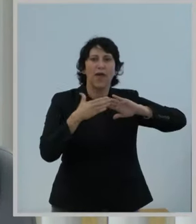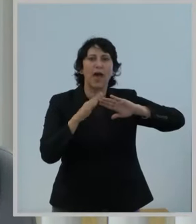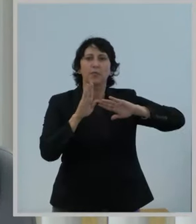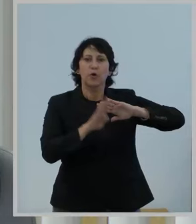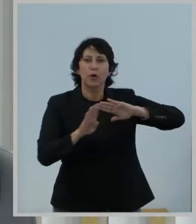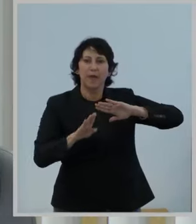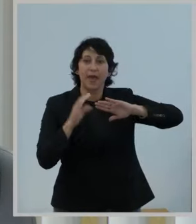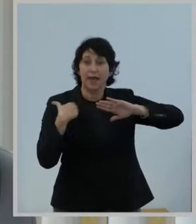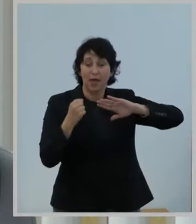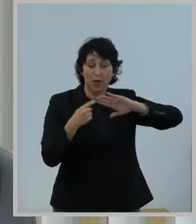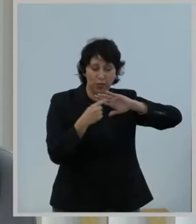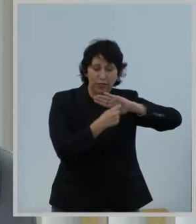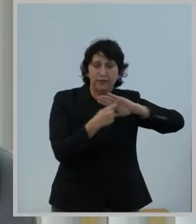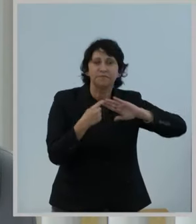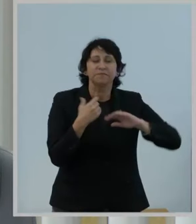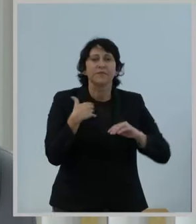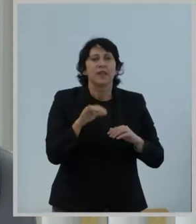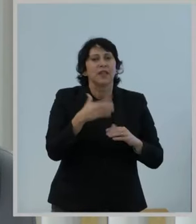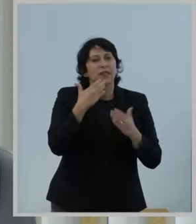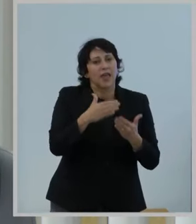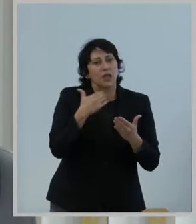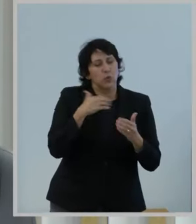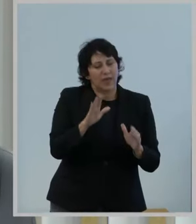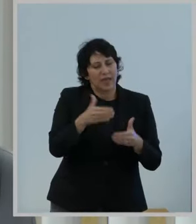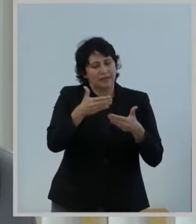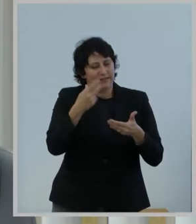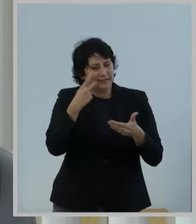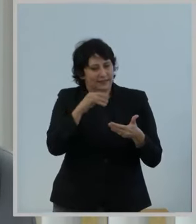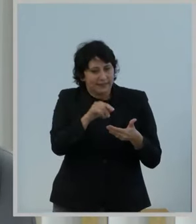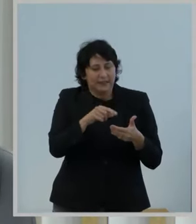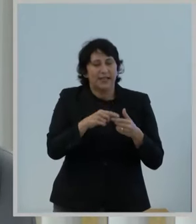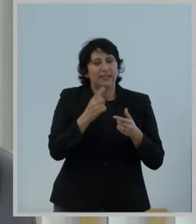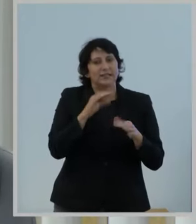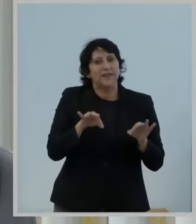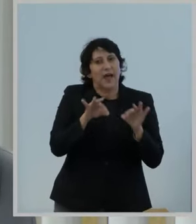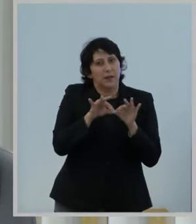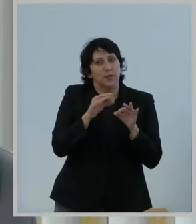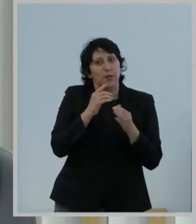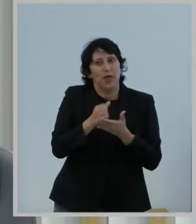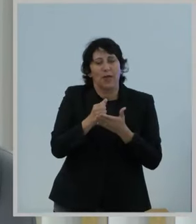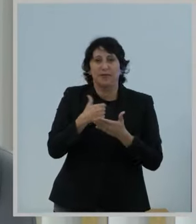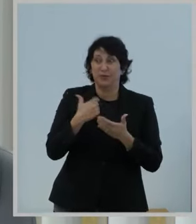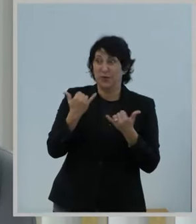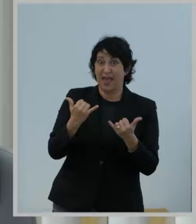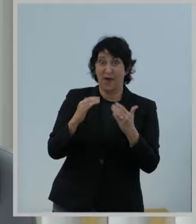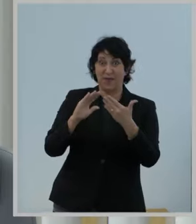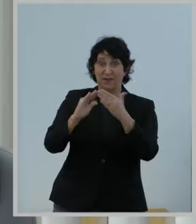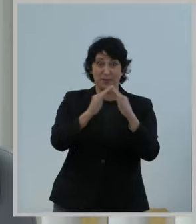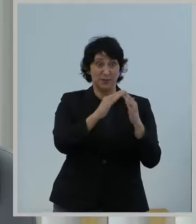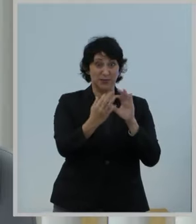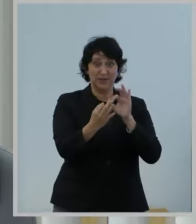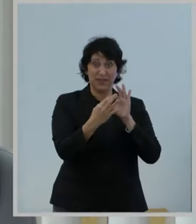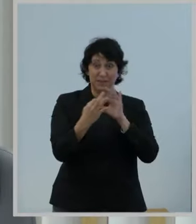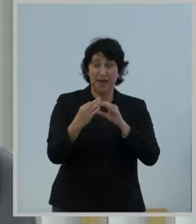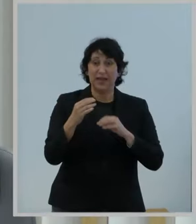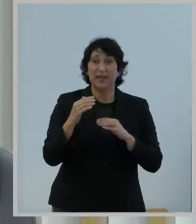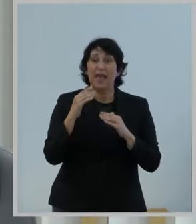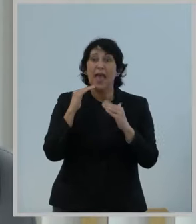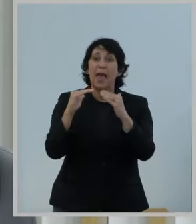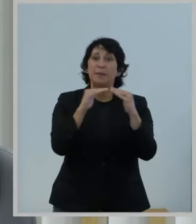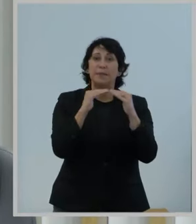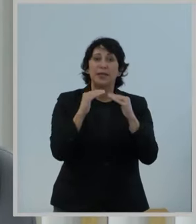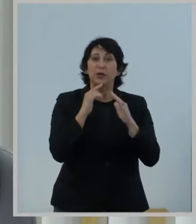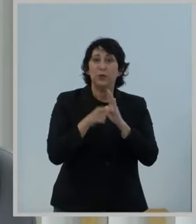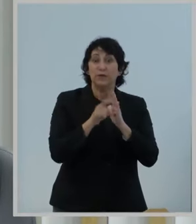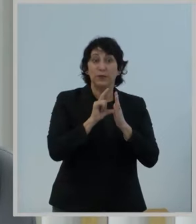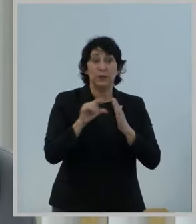Thank you for your valuable work. Now, of course, we get peer review and community feedback. And I would like to encourage